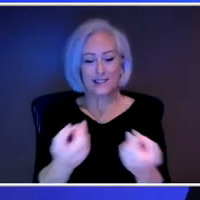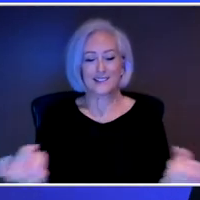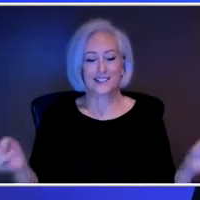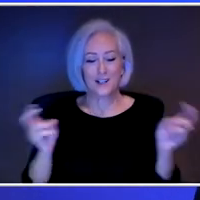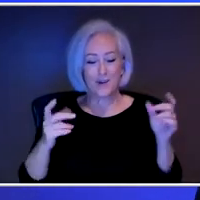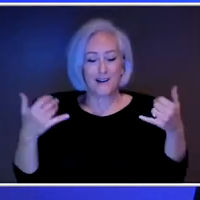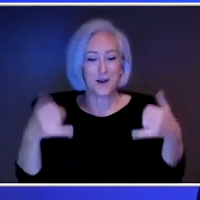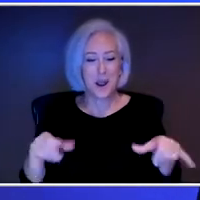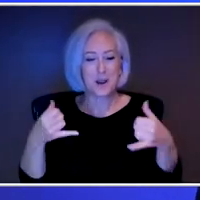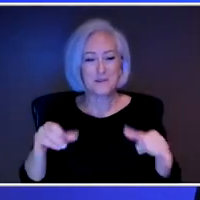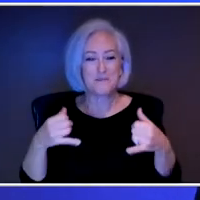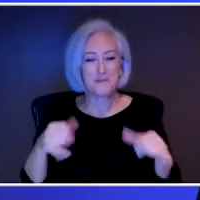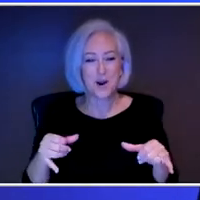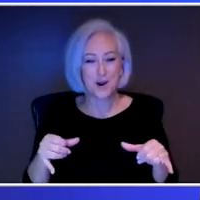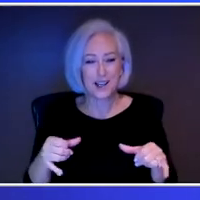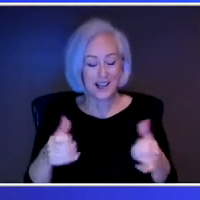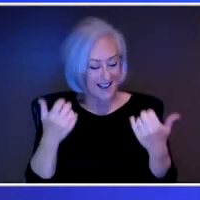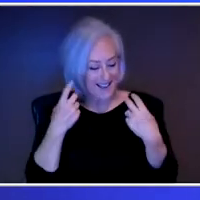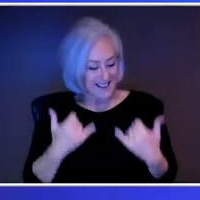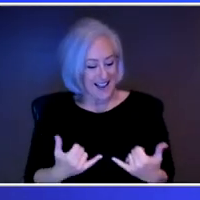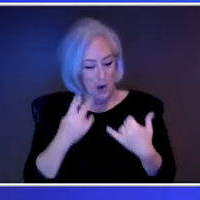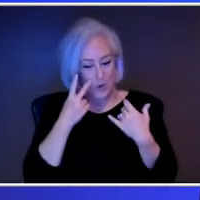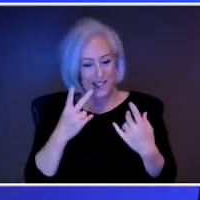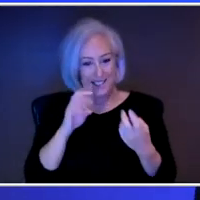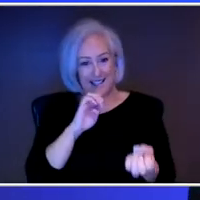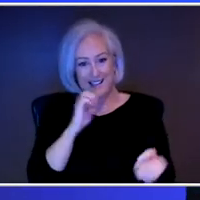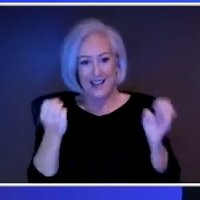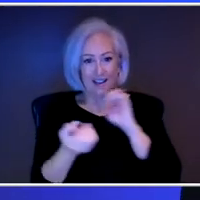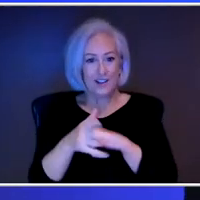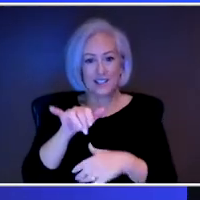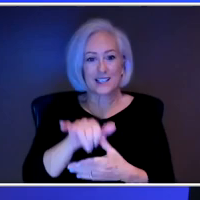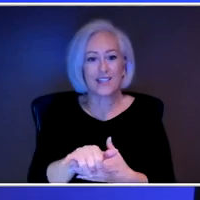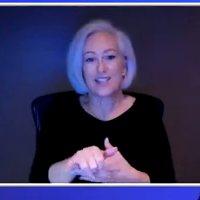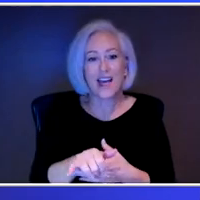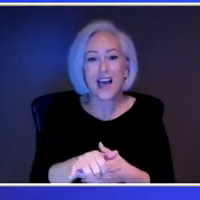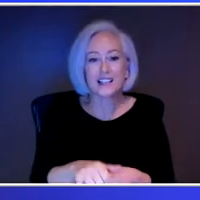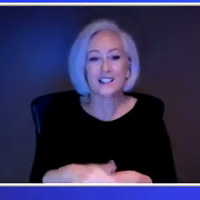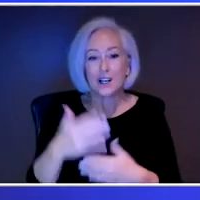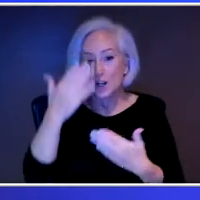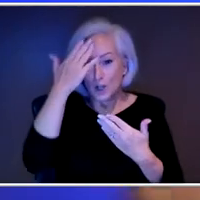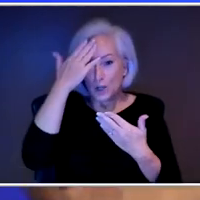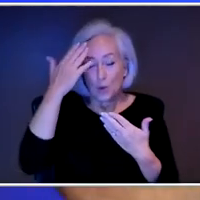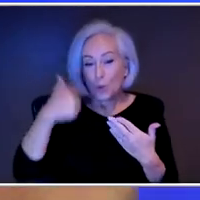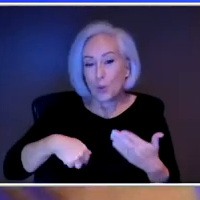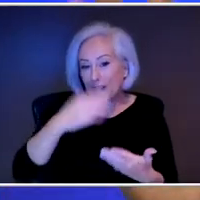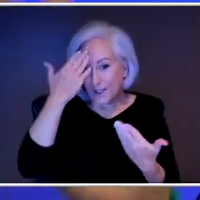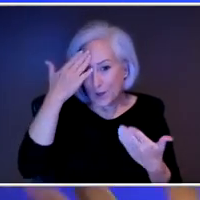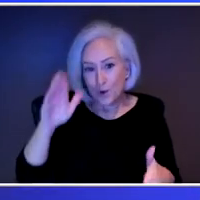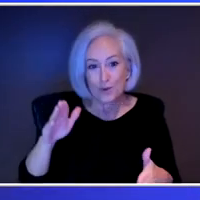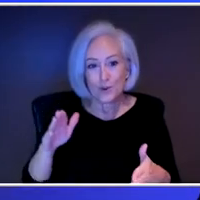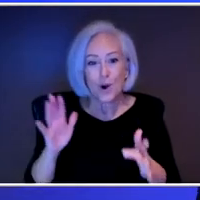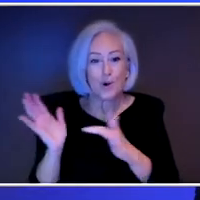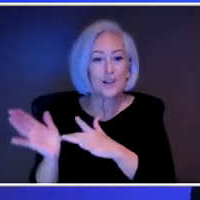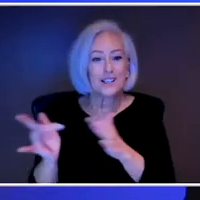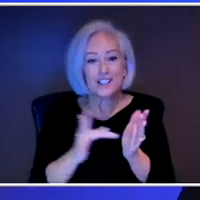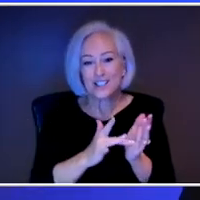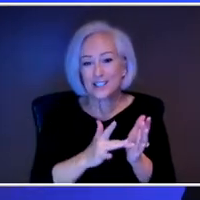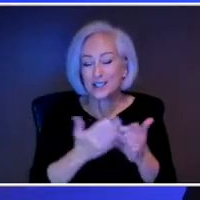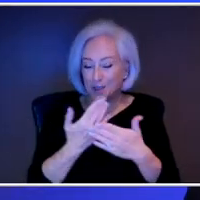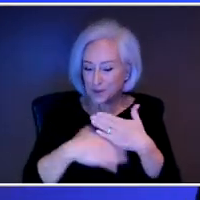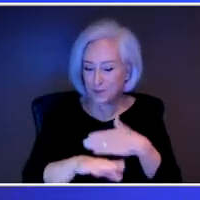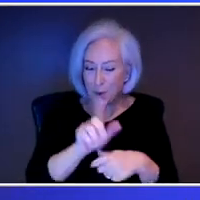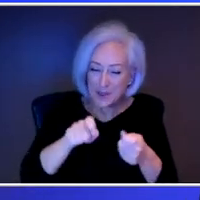of this and it's, you know, when we think about Christmas, nobody knows that Jesus was specifically born on December 25th. I hate to let everybody in on that secret.